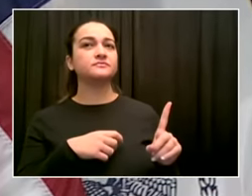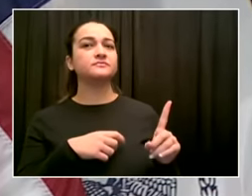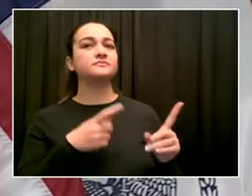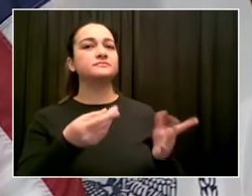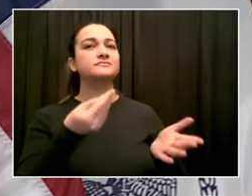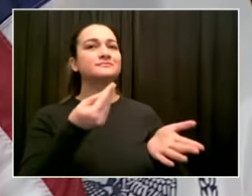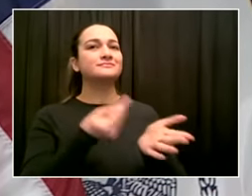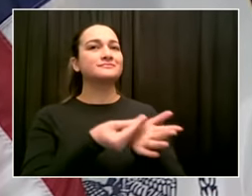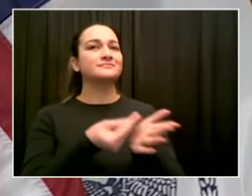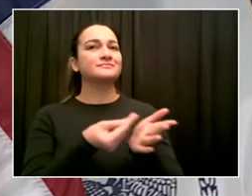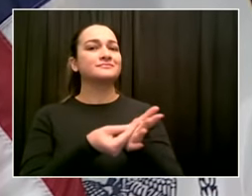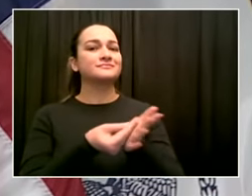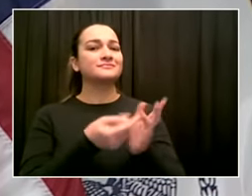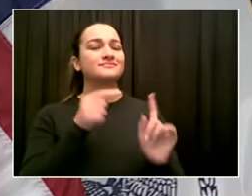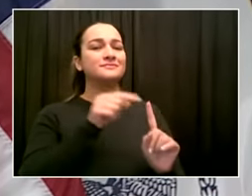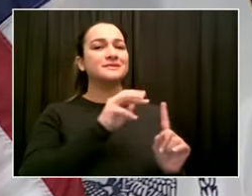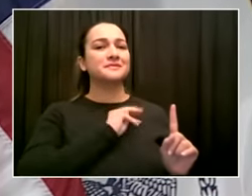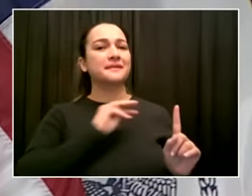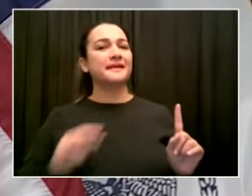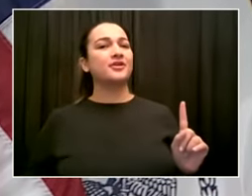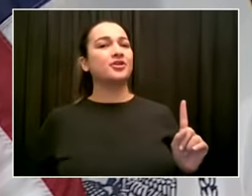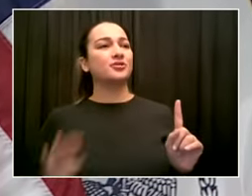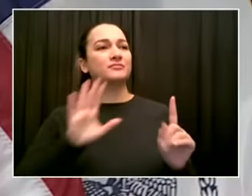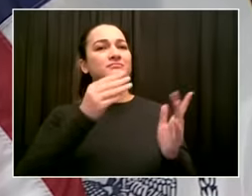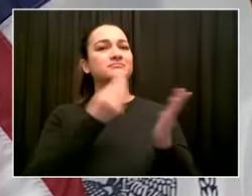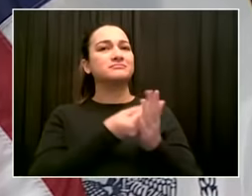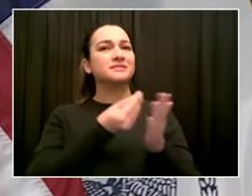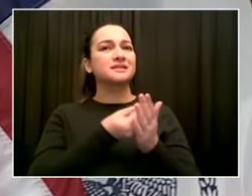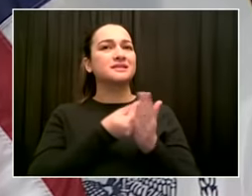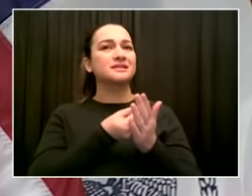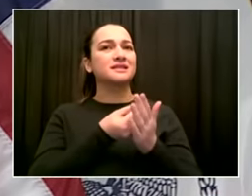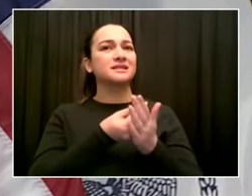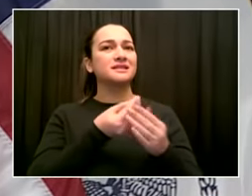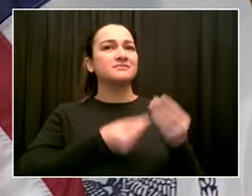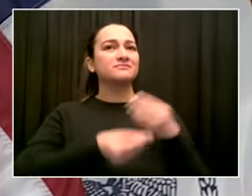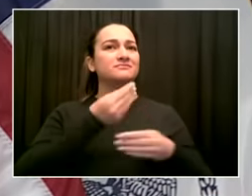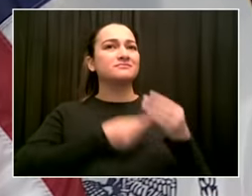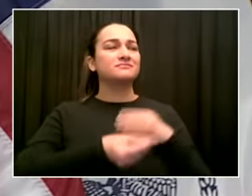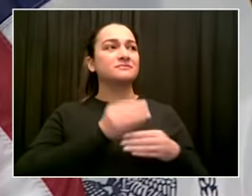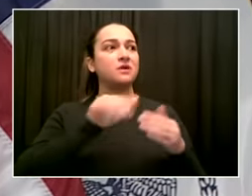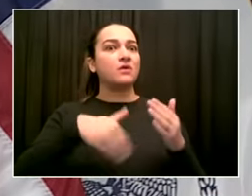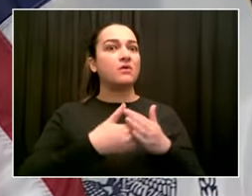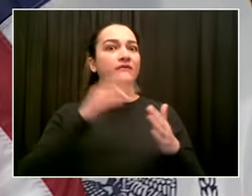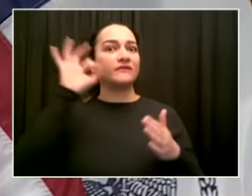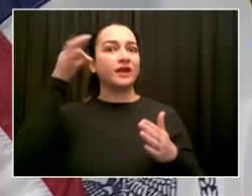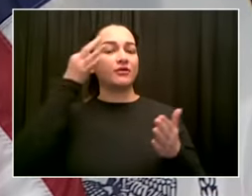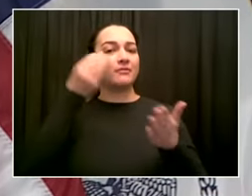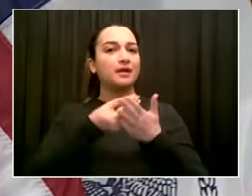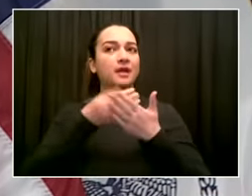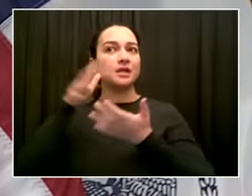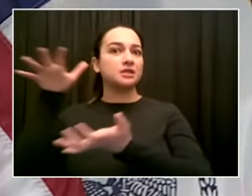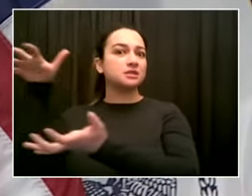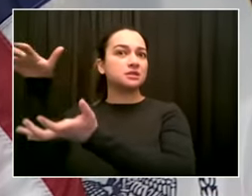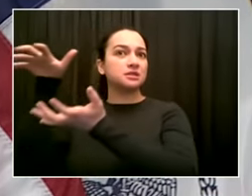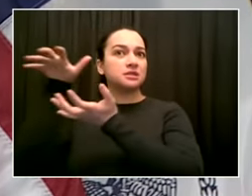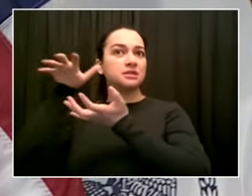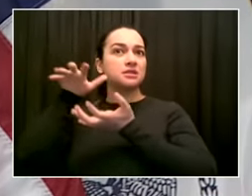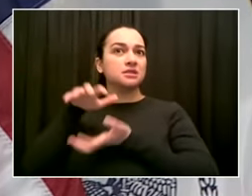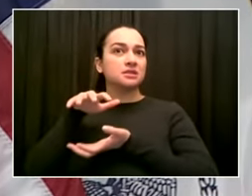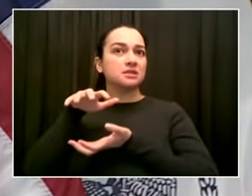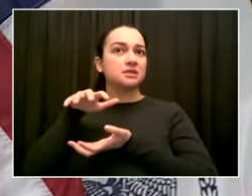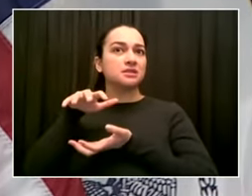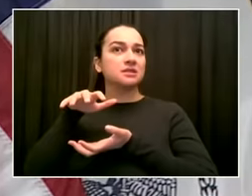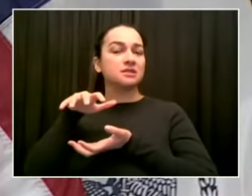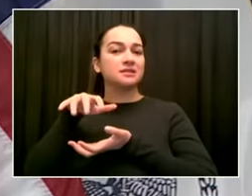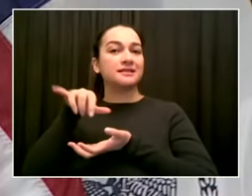that money expires next year. Salaries for several other resiliency positions and other city agencies are also funded